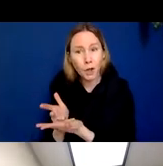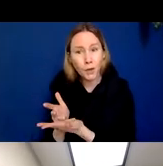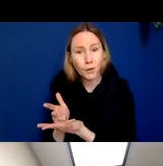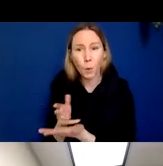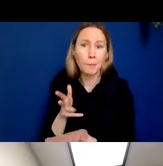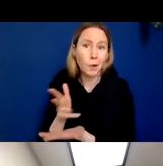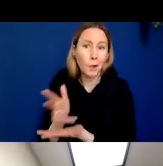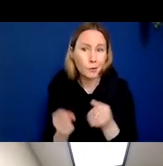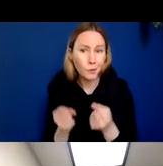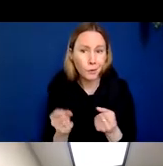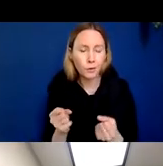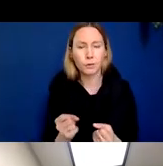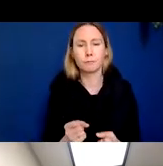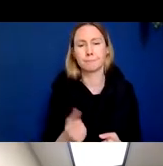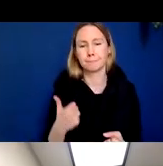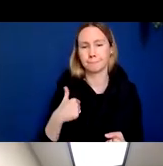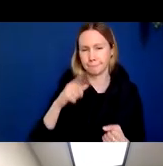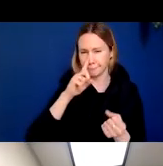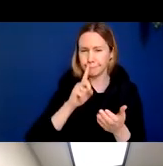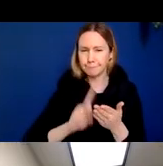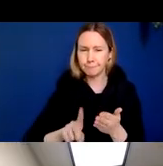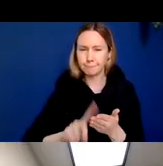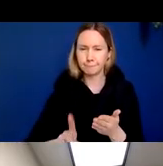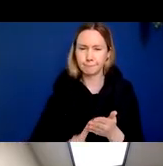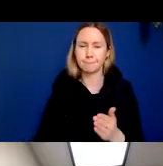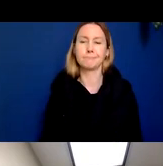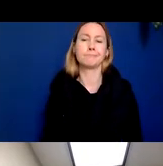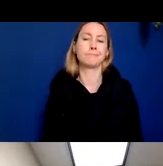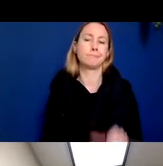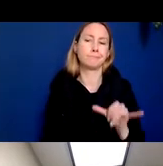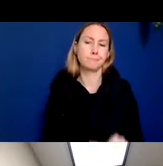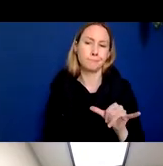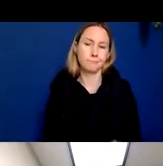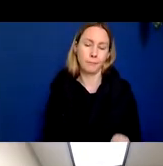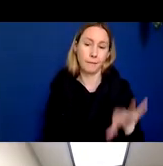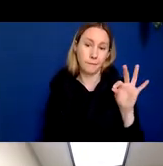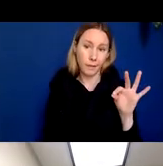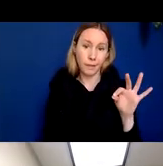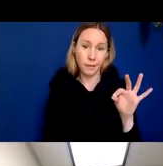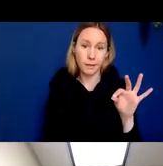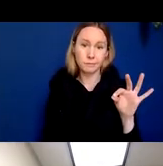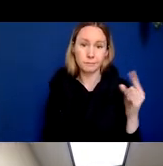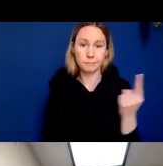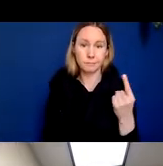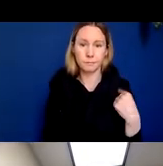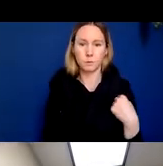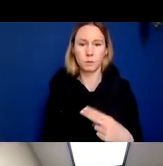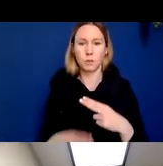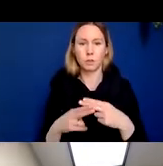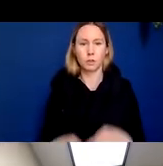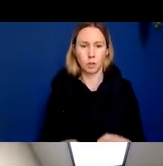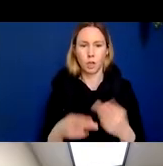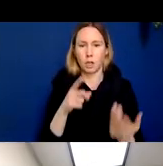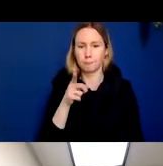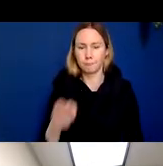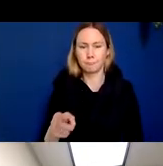And then I do my neurological exam and I find among other signs and symptoms, something that we call simultagnosia, which is